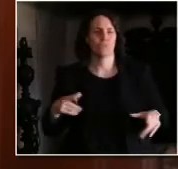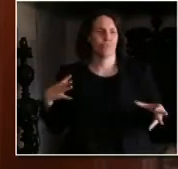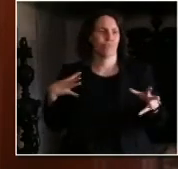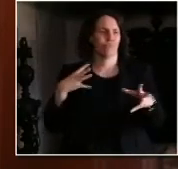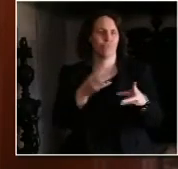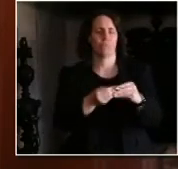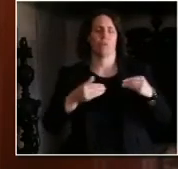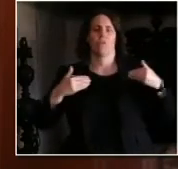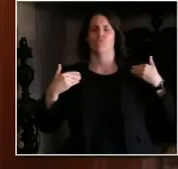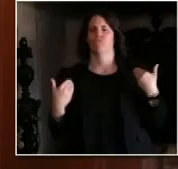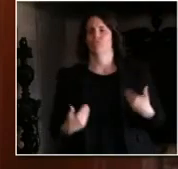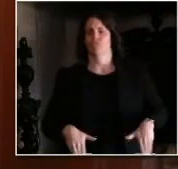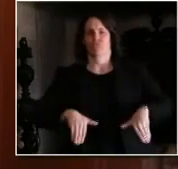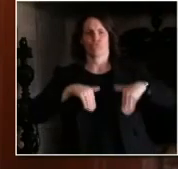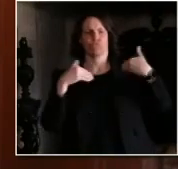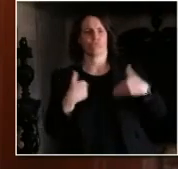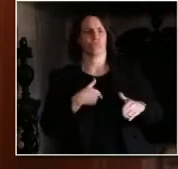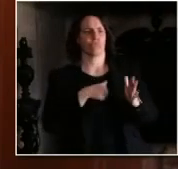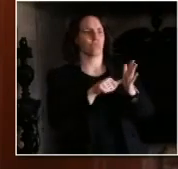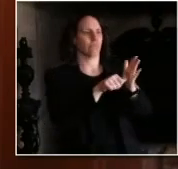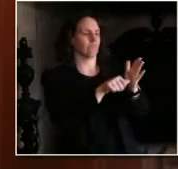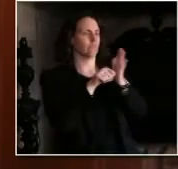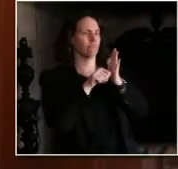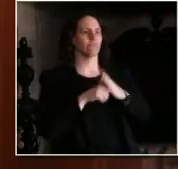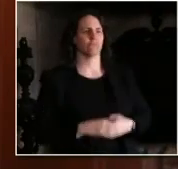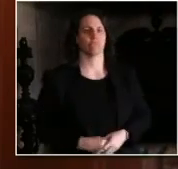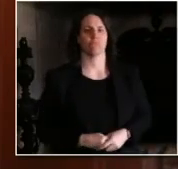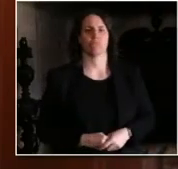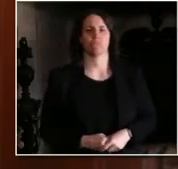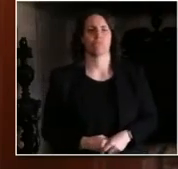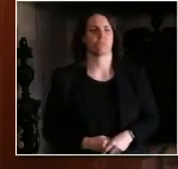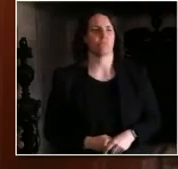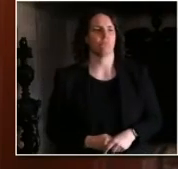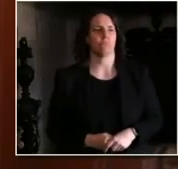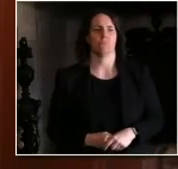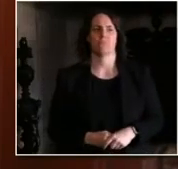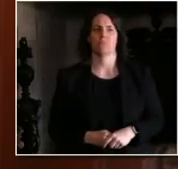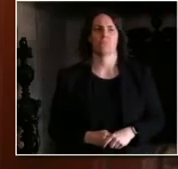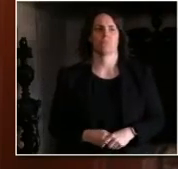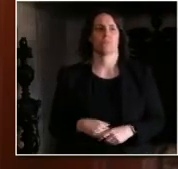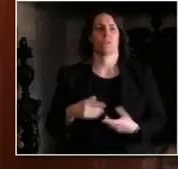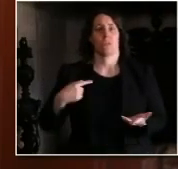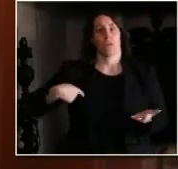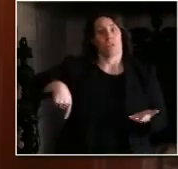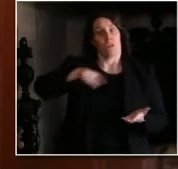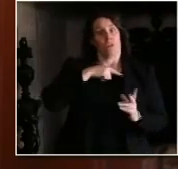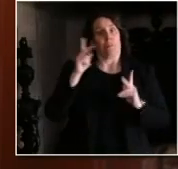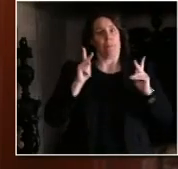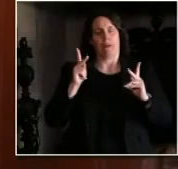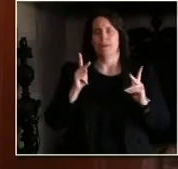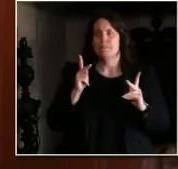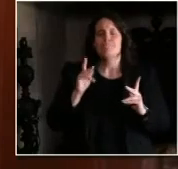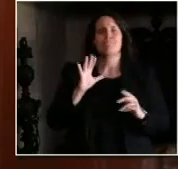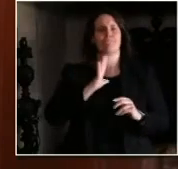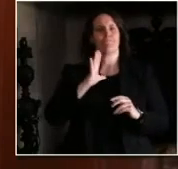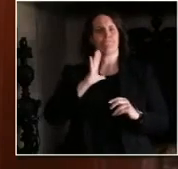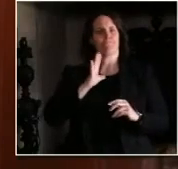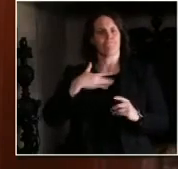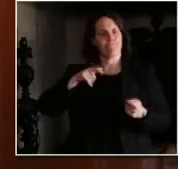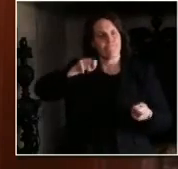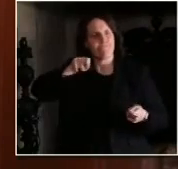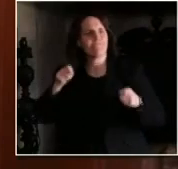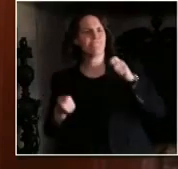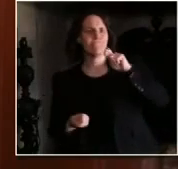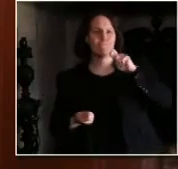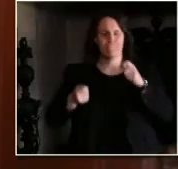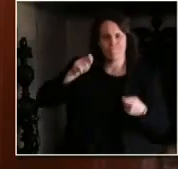state who are making sacrifices, who are trying to make ends meet, who are doing their best to get by, who have kept their families,